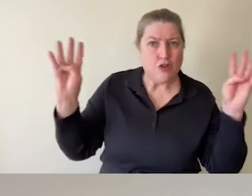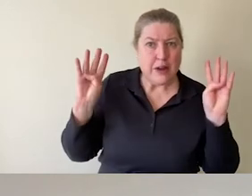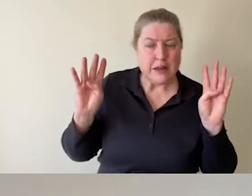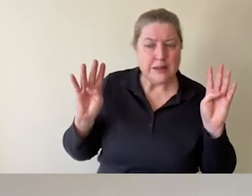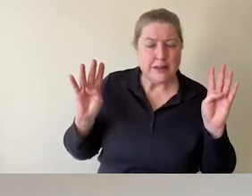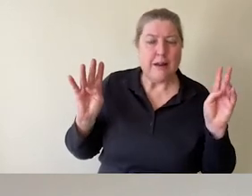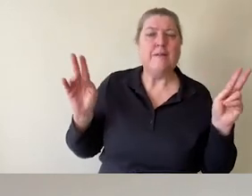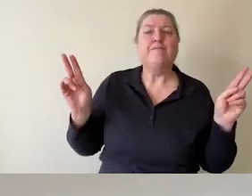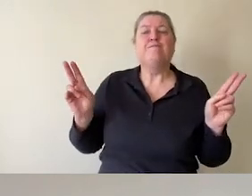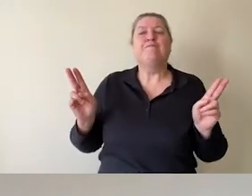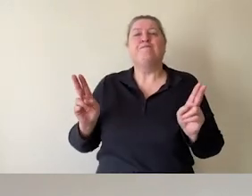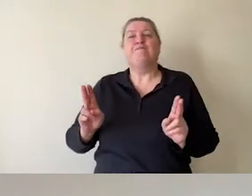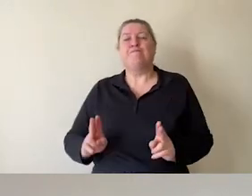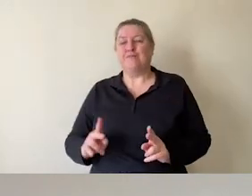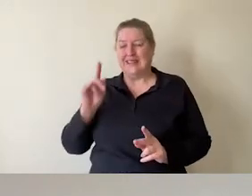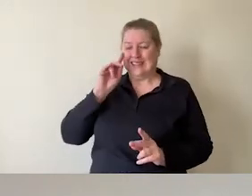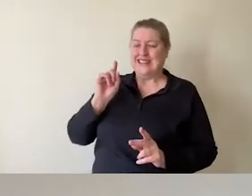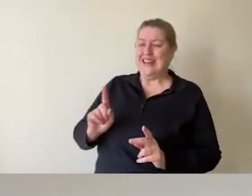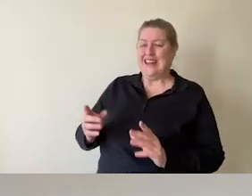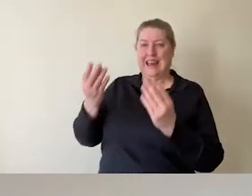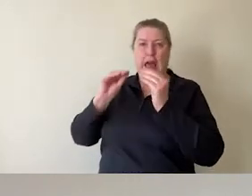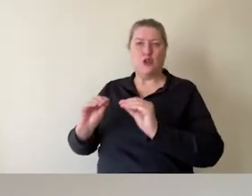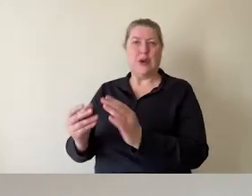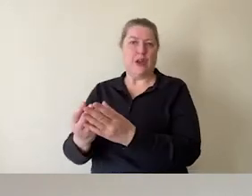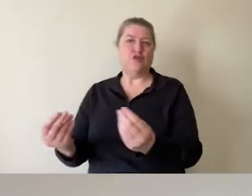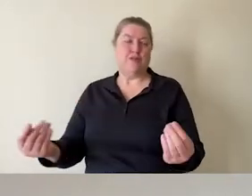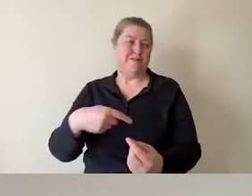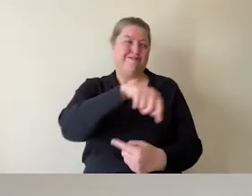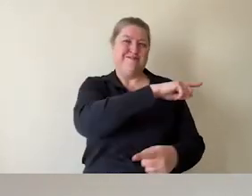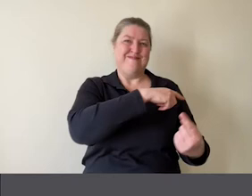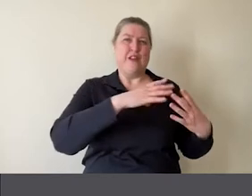see their education resources. They relax.